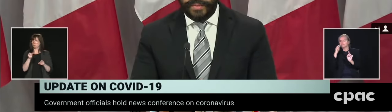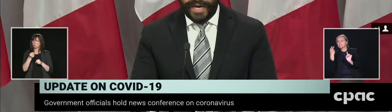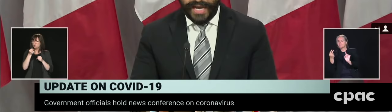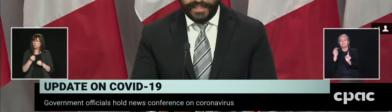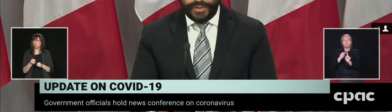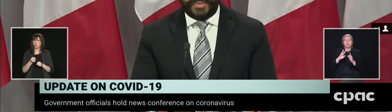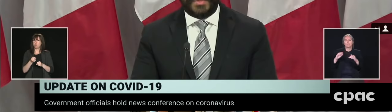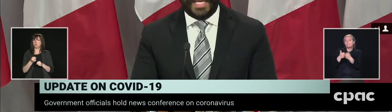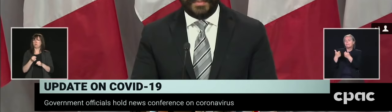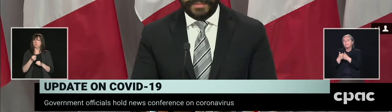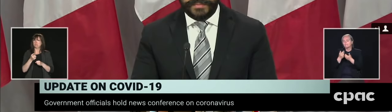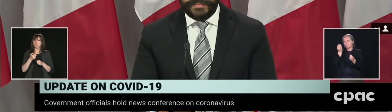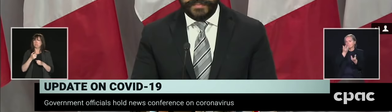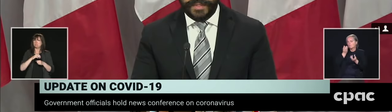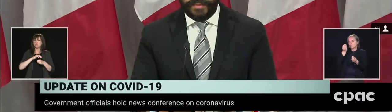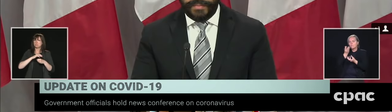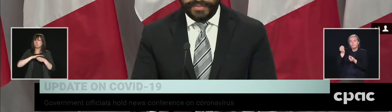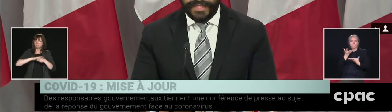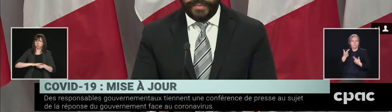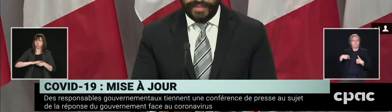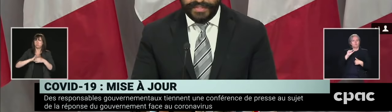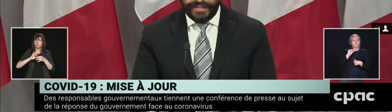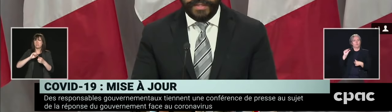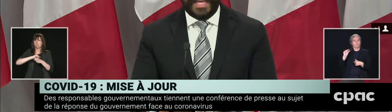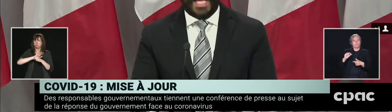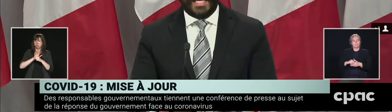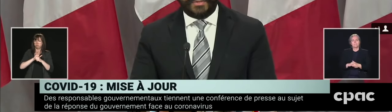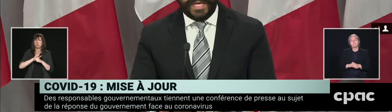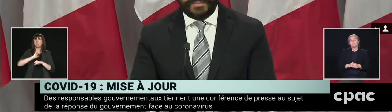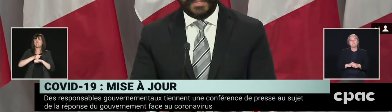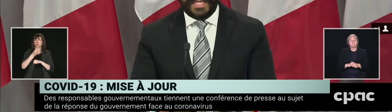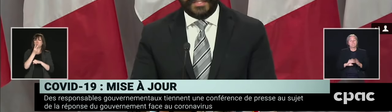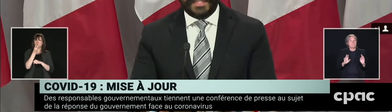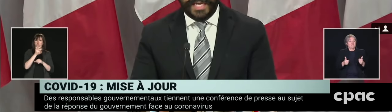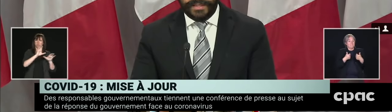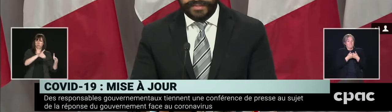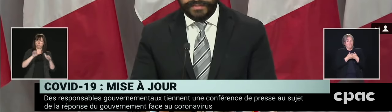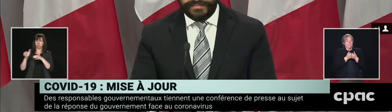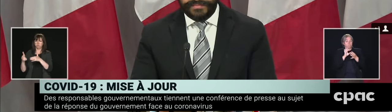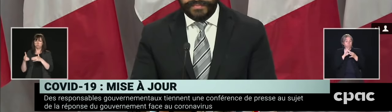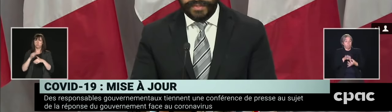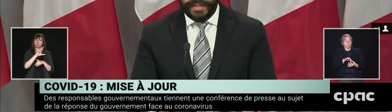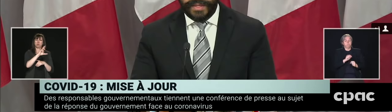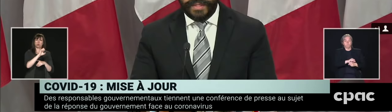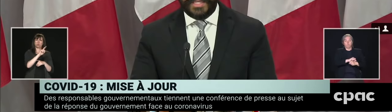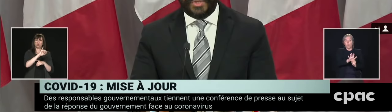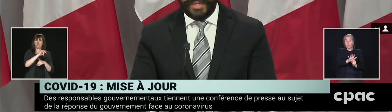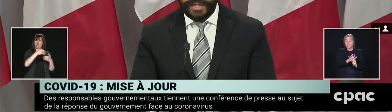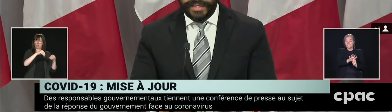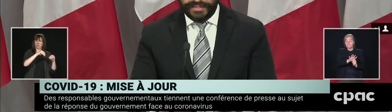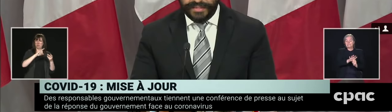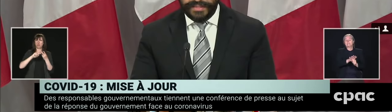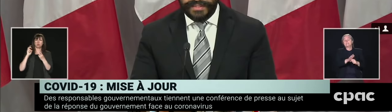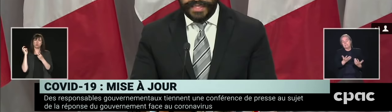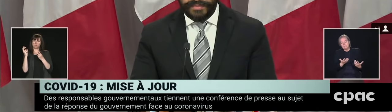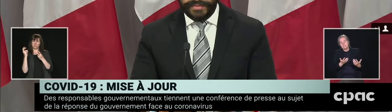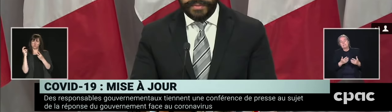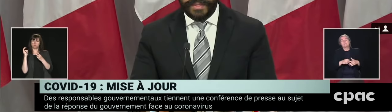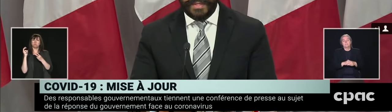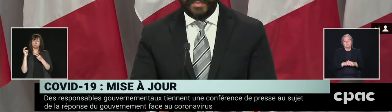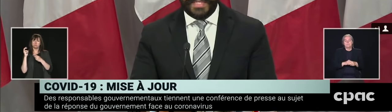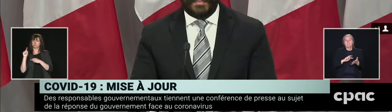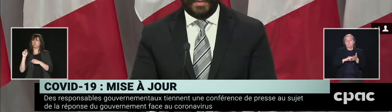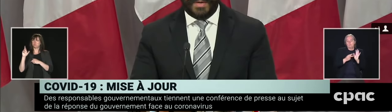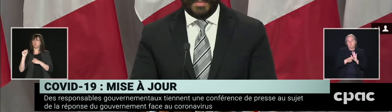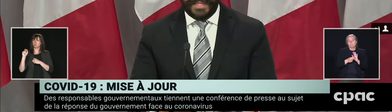we're adding two new tables representing the retail and transportation sectors. They join our existing tables,